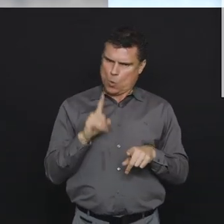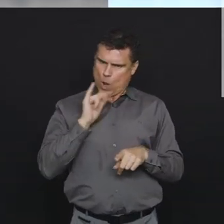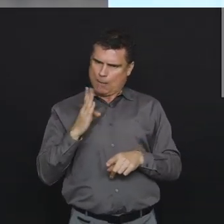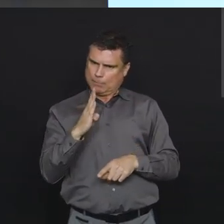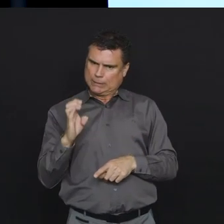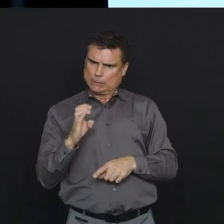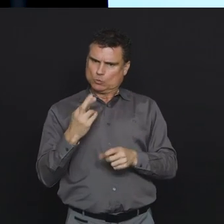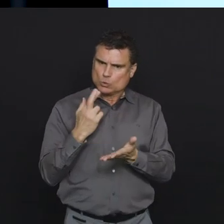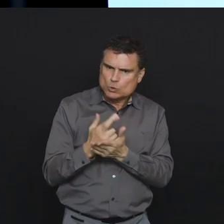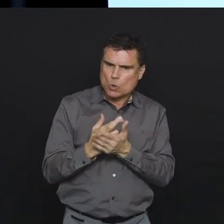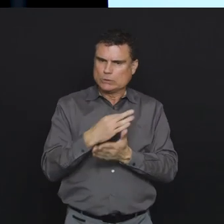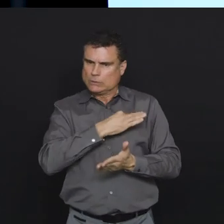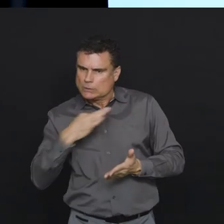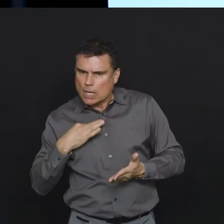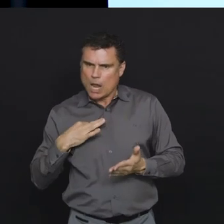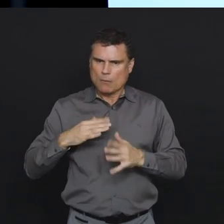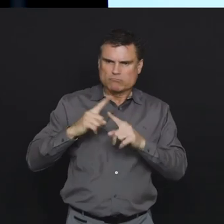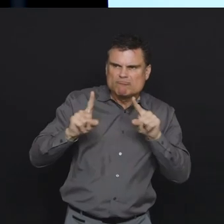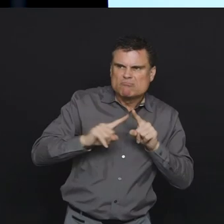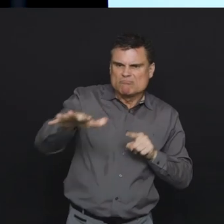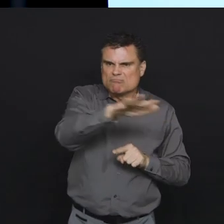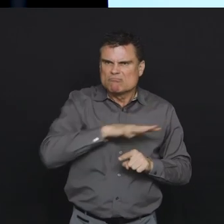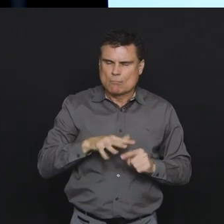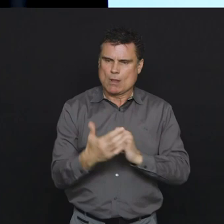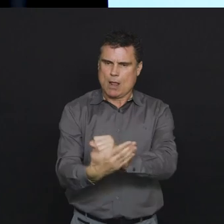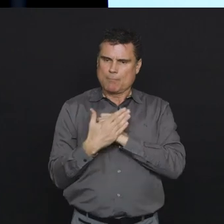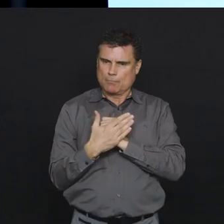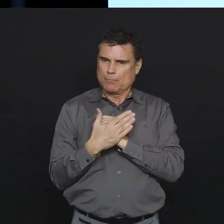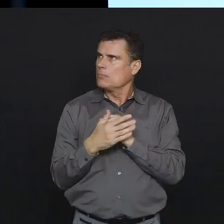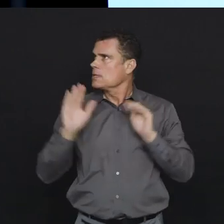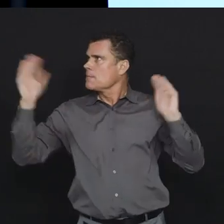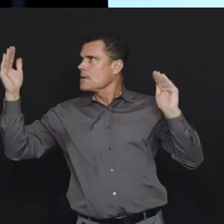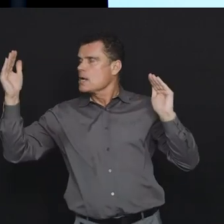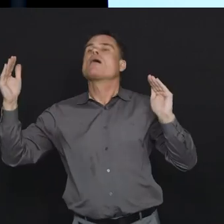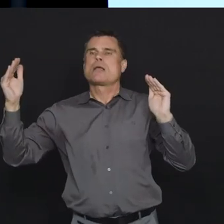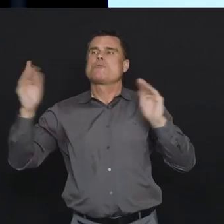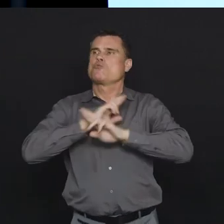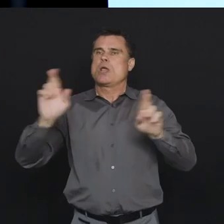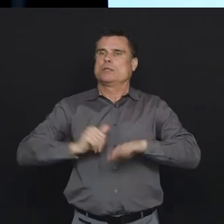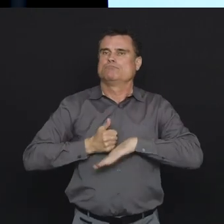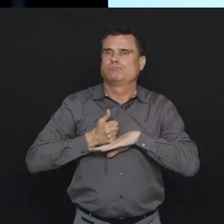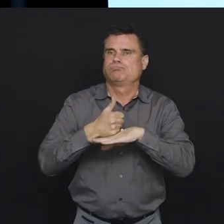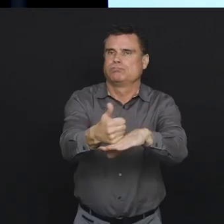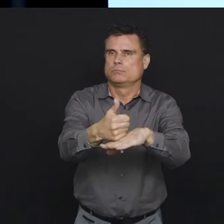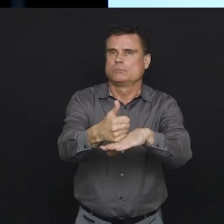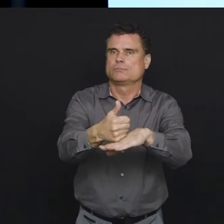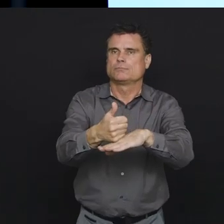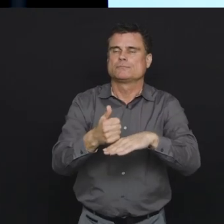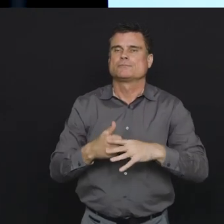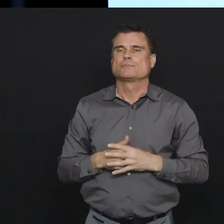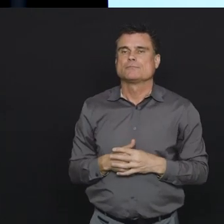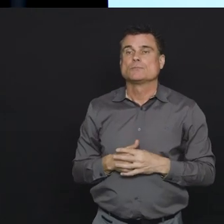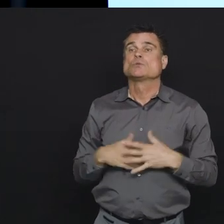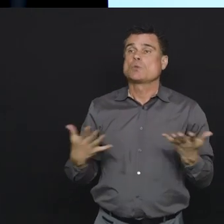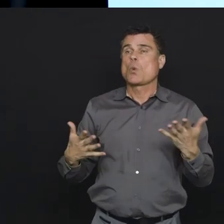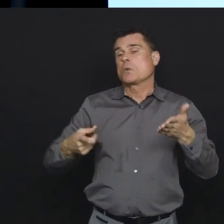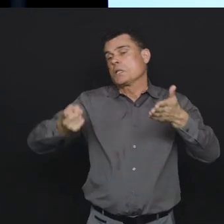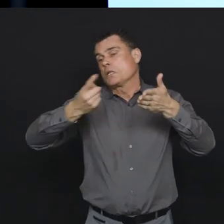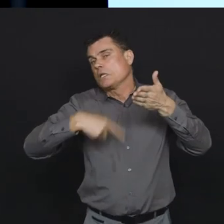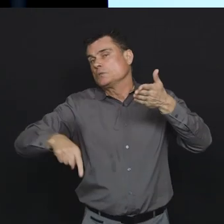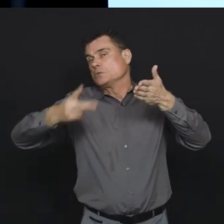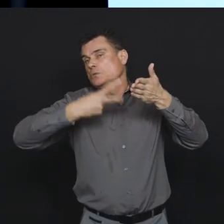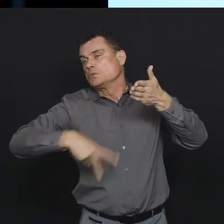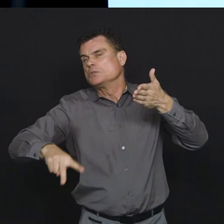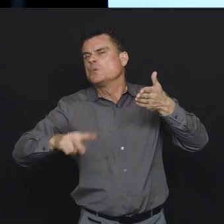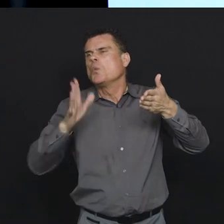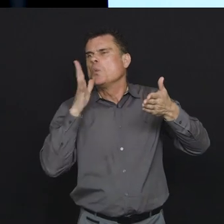become more clear. I think it's fair to say, Dr. Henry, that our epidemiologists would always say that next week they'll be better and the week after they'll be better